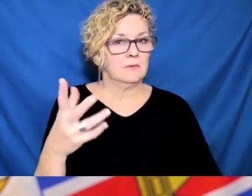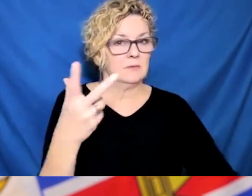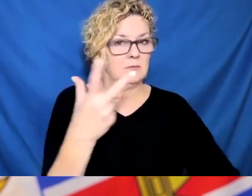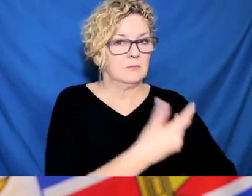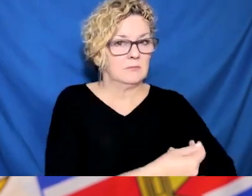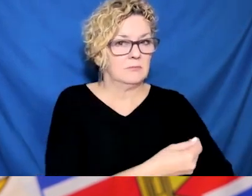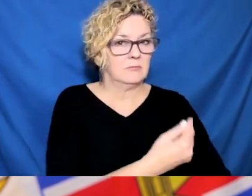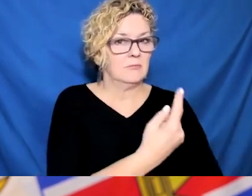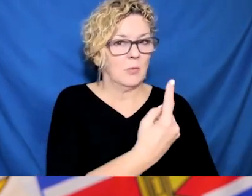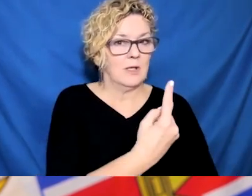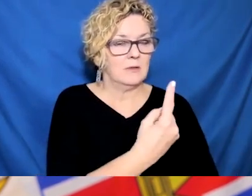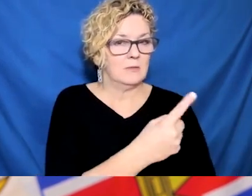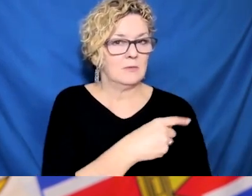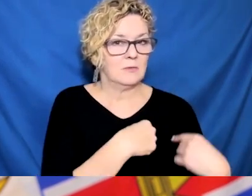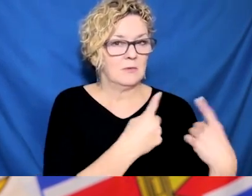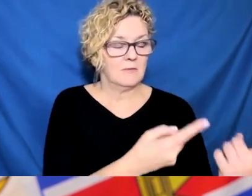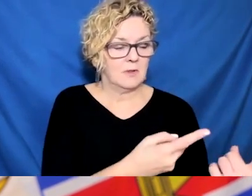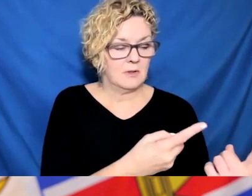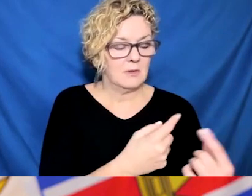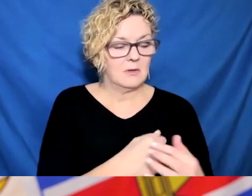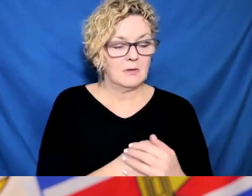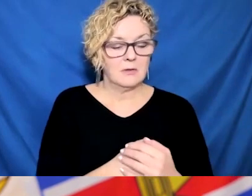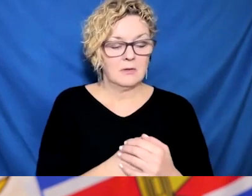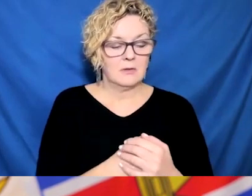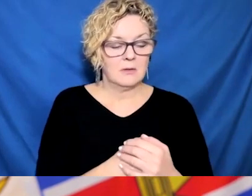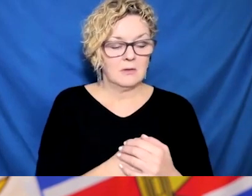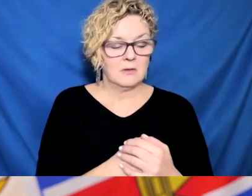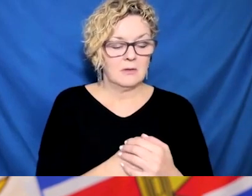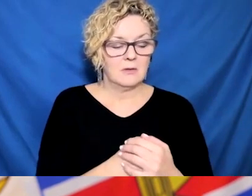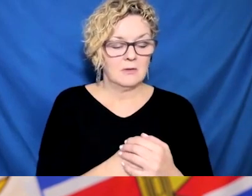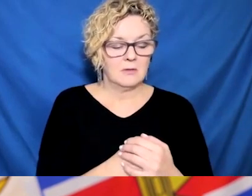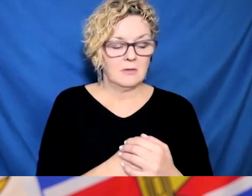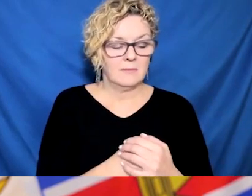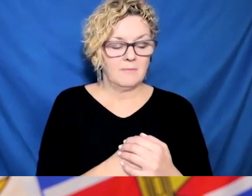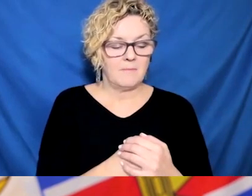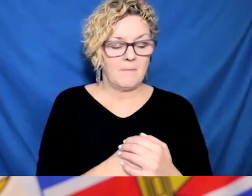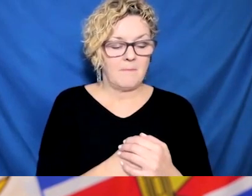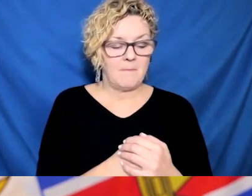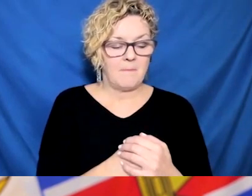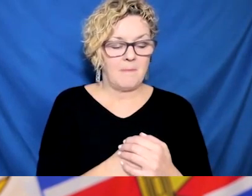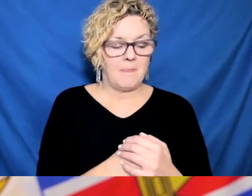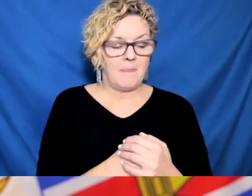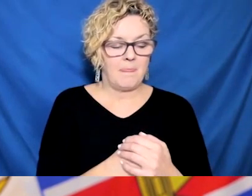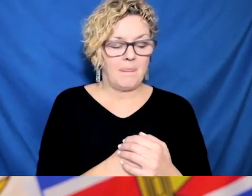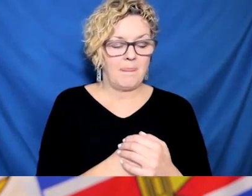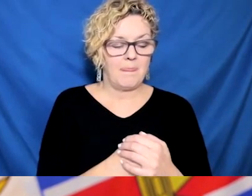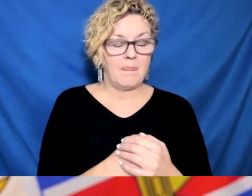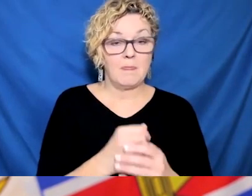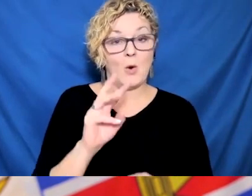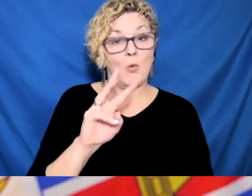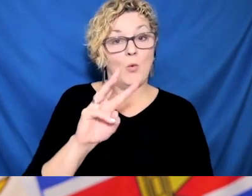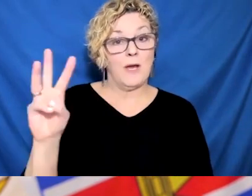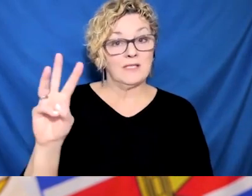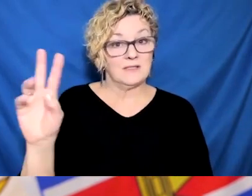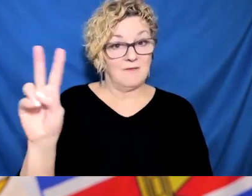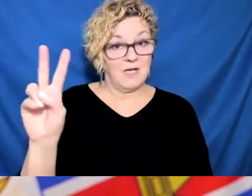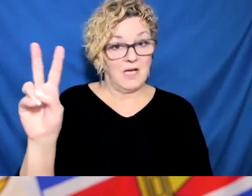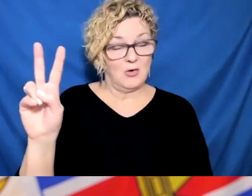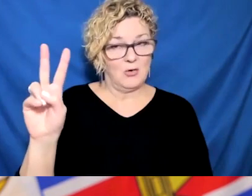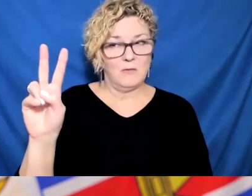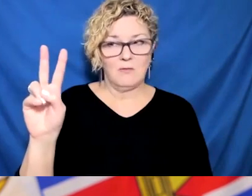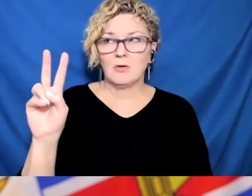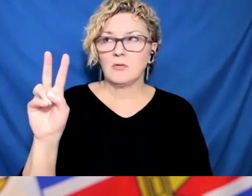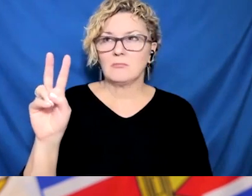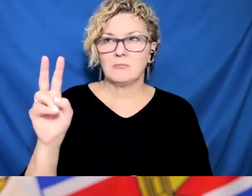how we're going to live with COVID-19 for the long term. That's pretty bleak news for those who are clinically extremely